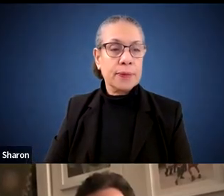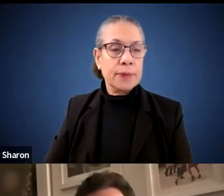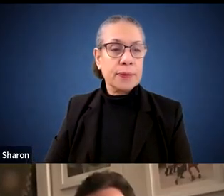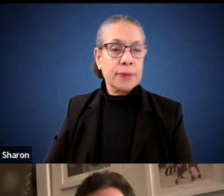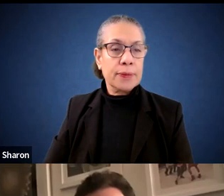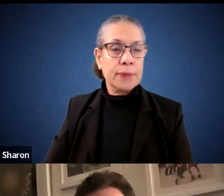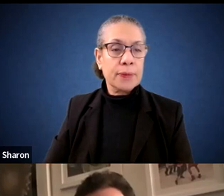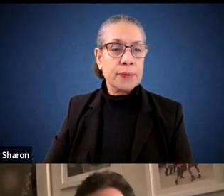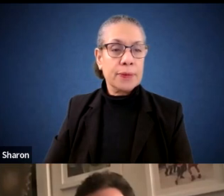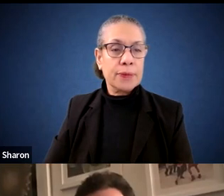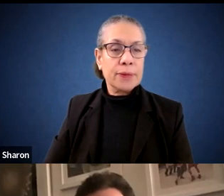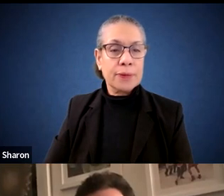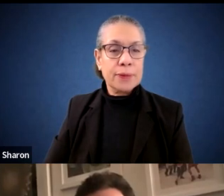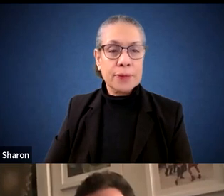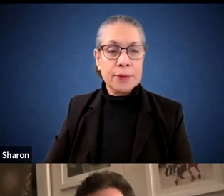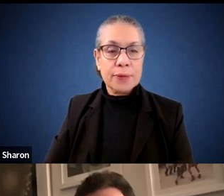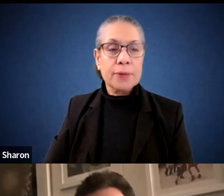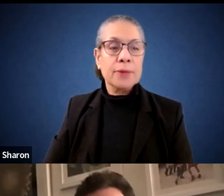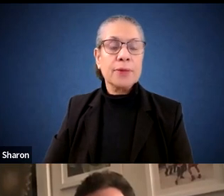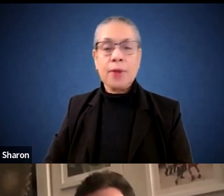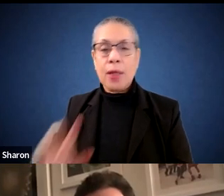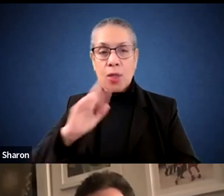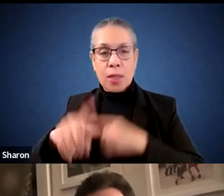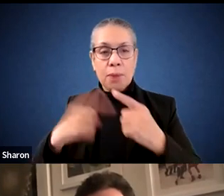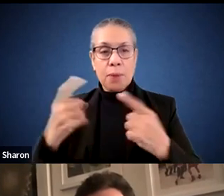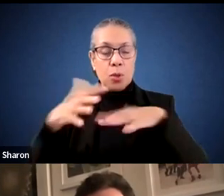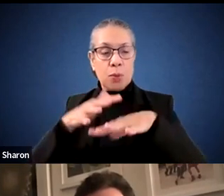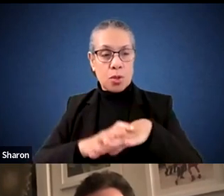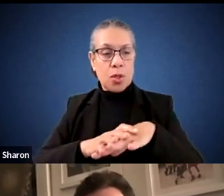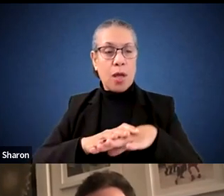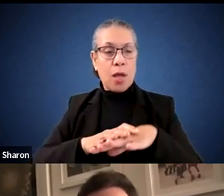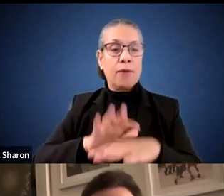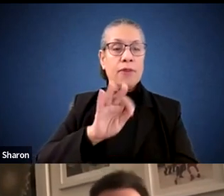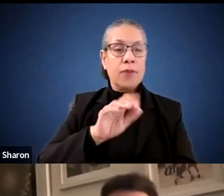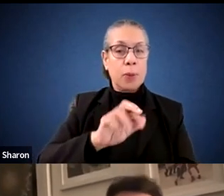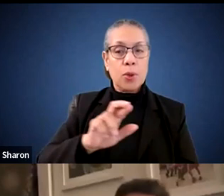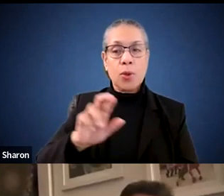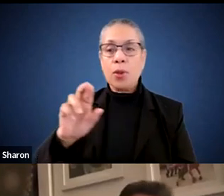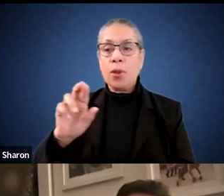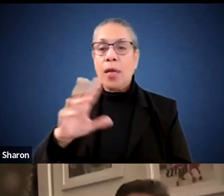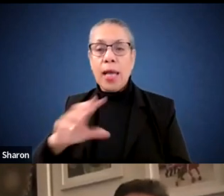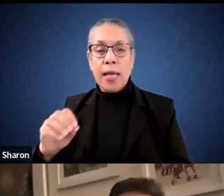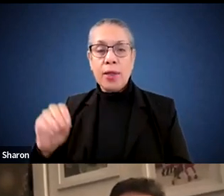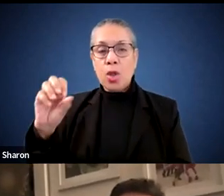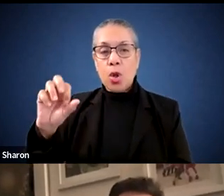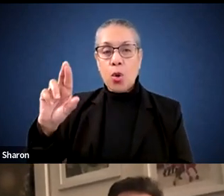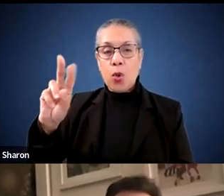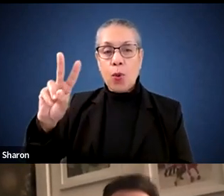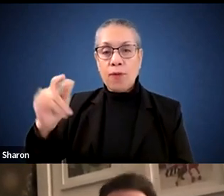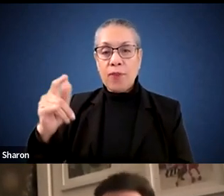comment tonight, specifically around the merger of the Sumner and Philbrick and the renovation of the Irving Building.